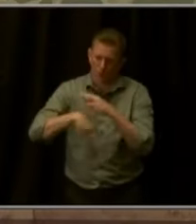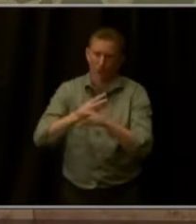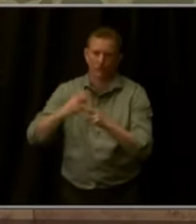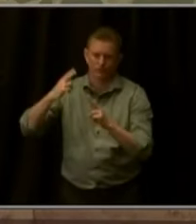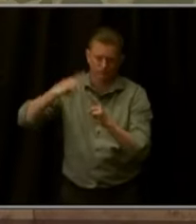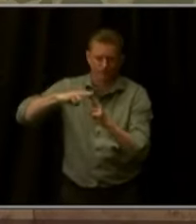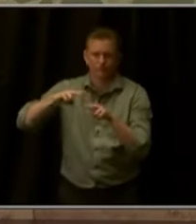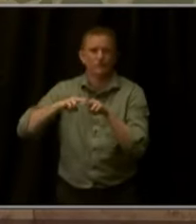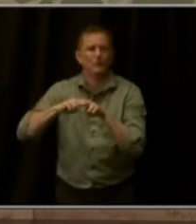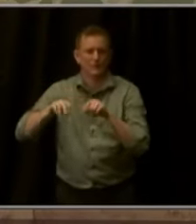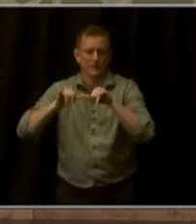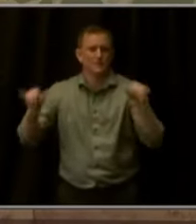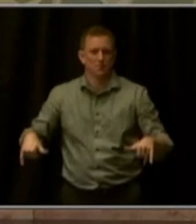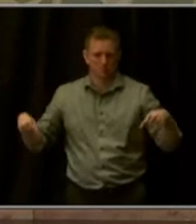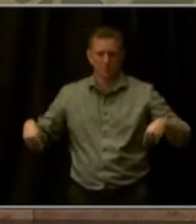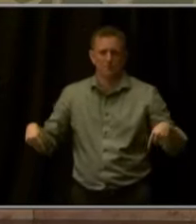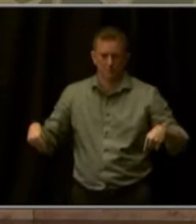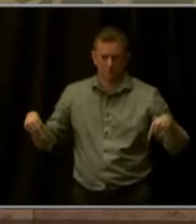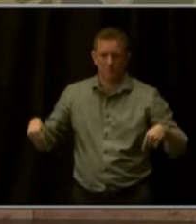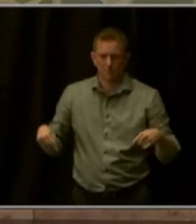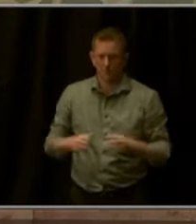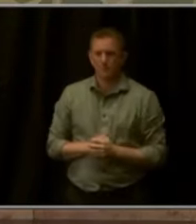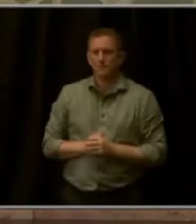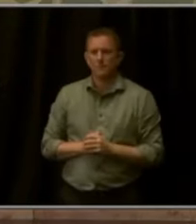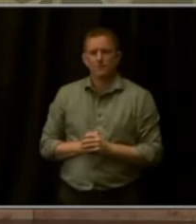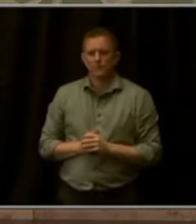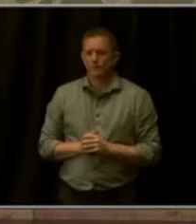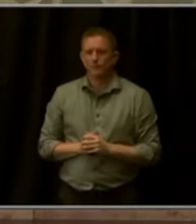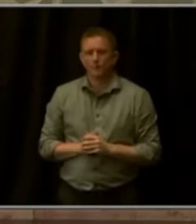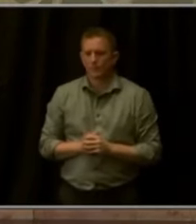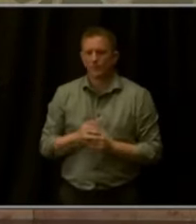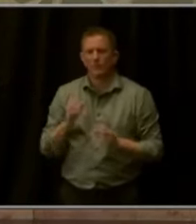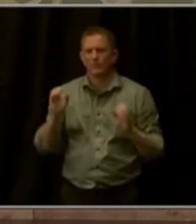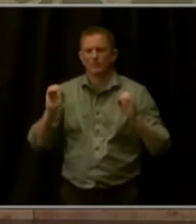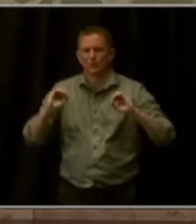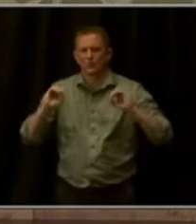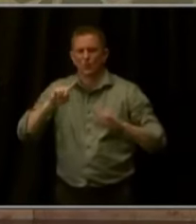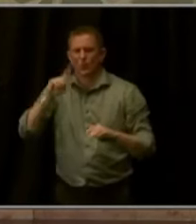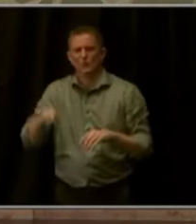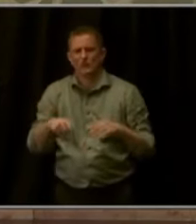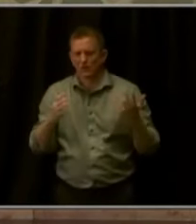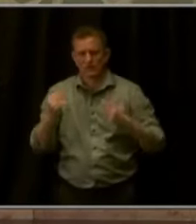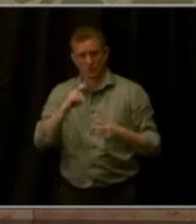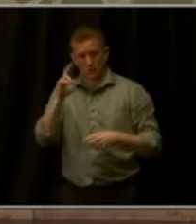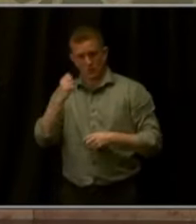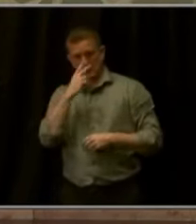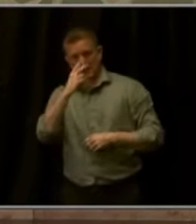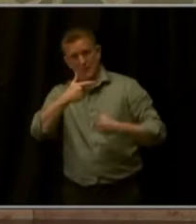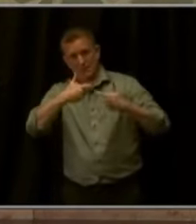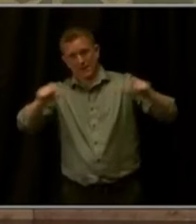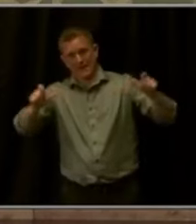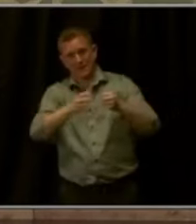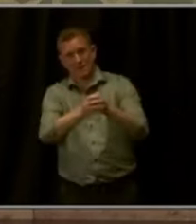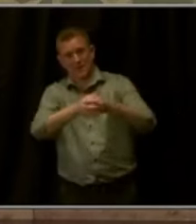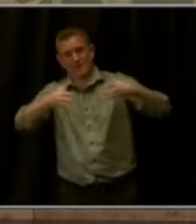So it's not a question of if the United States will see a massive expansion of passenger rail, but it's simply a question of whether